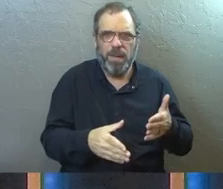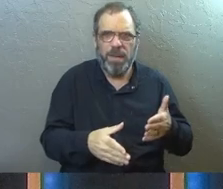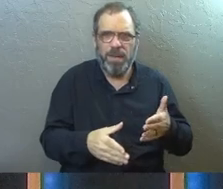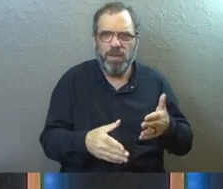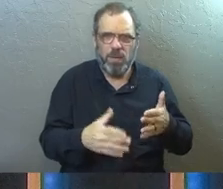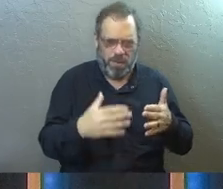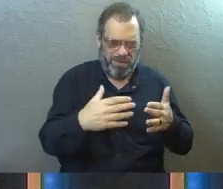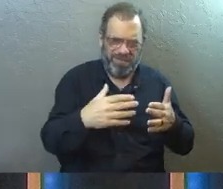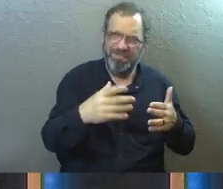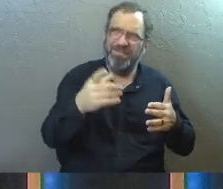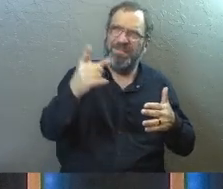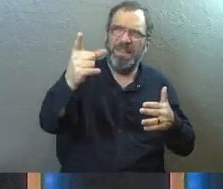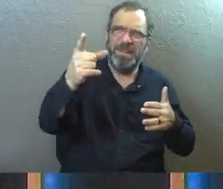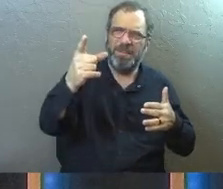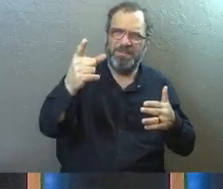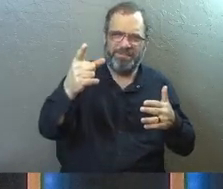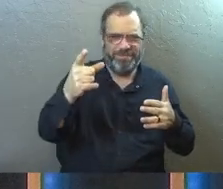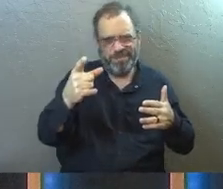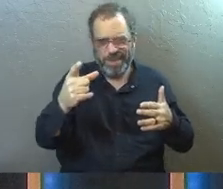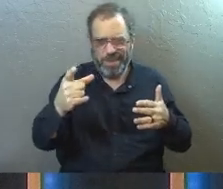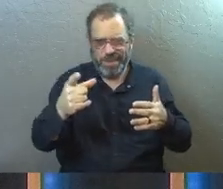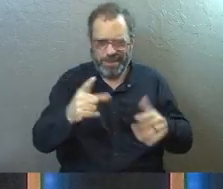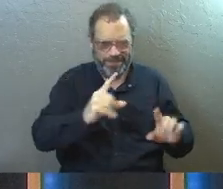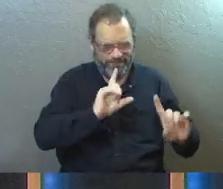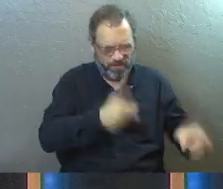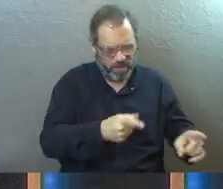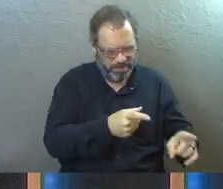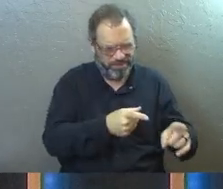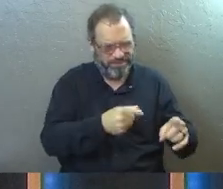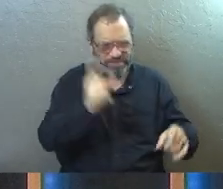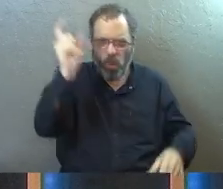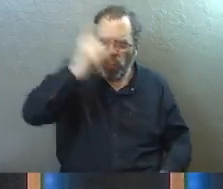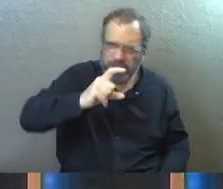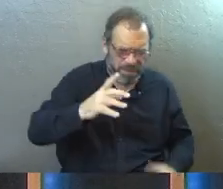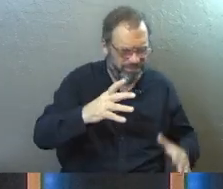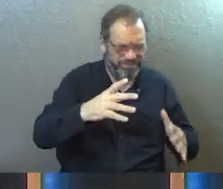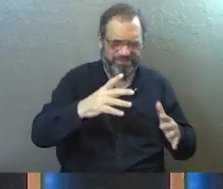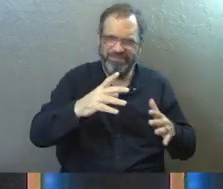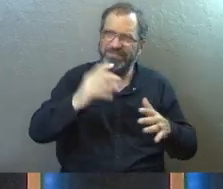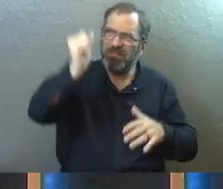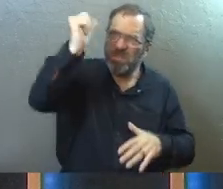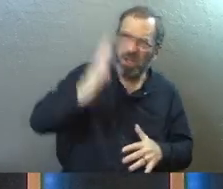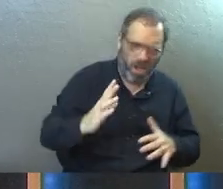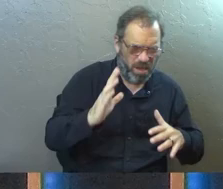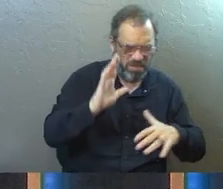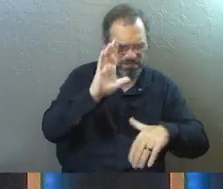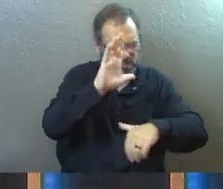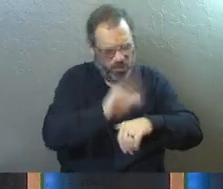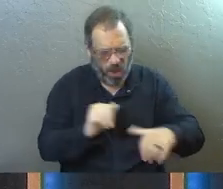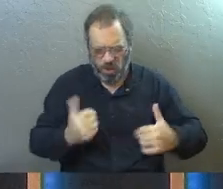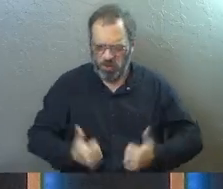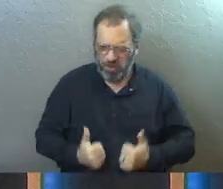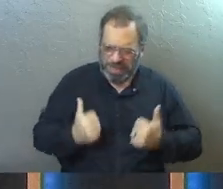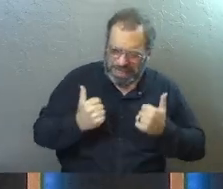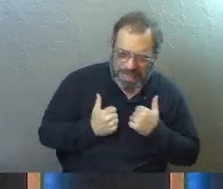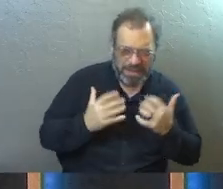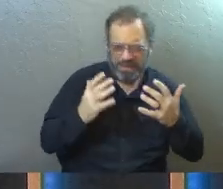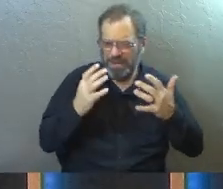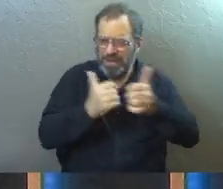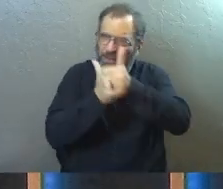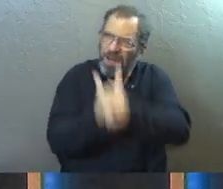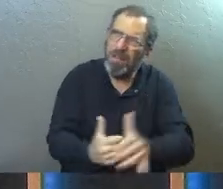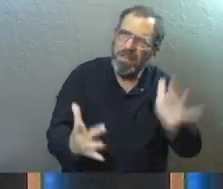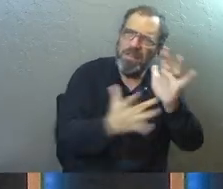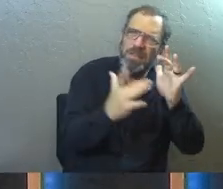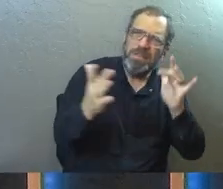can't separate him from his direction, from his wisdom, from his love that calls us to live, to calls us to